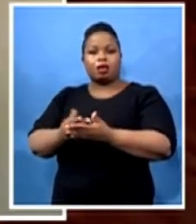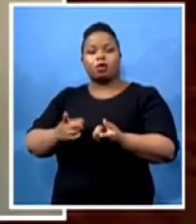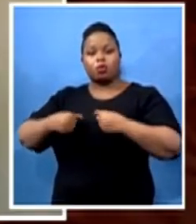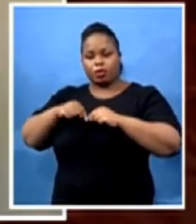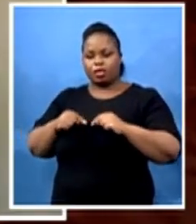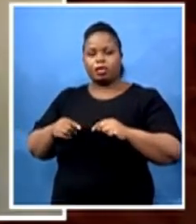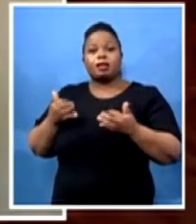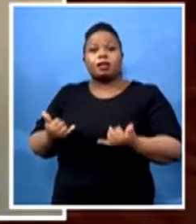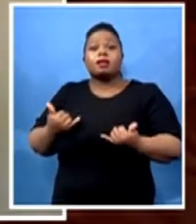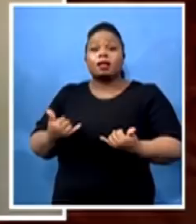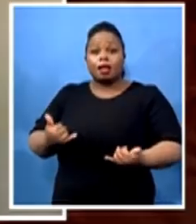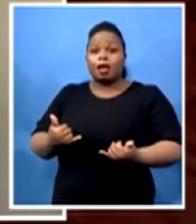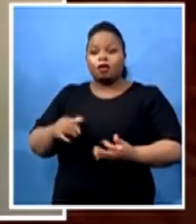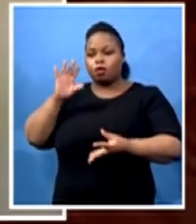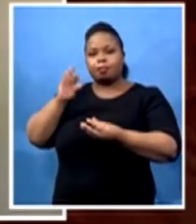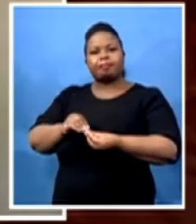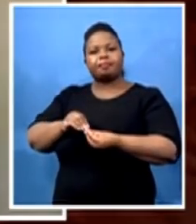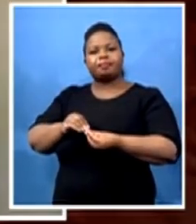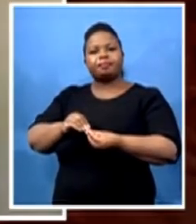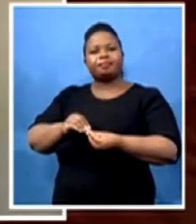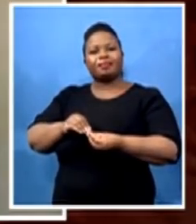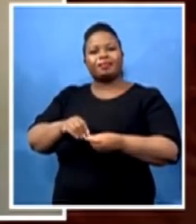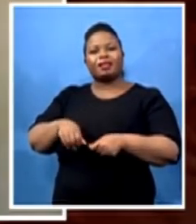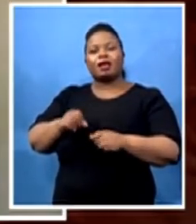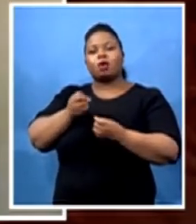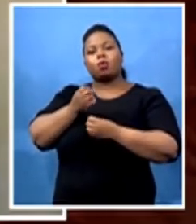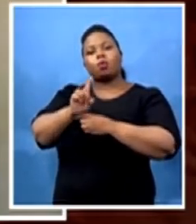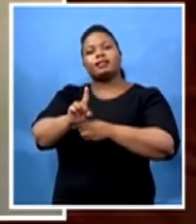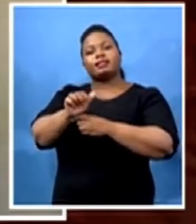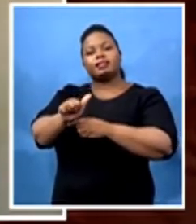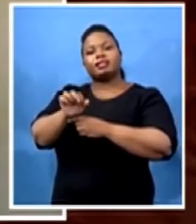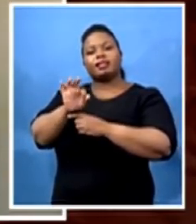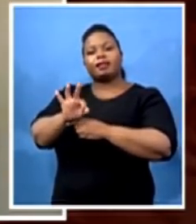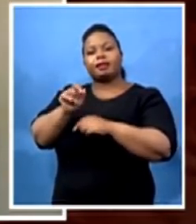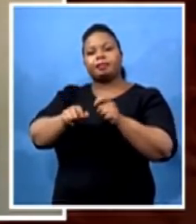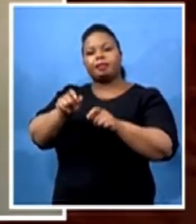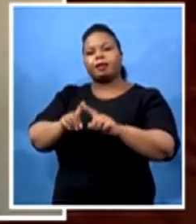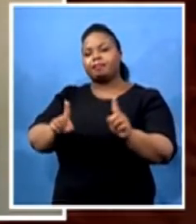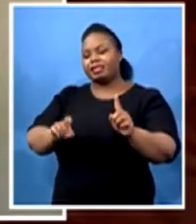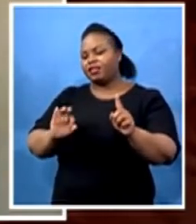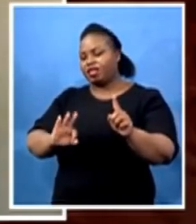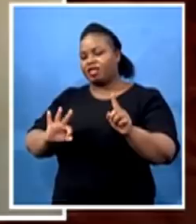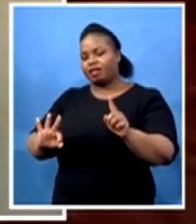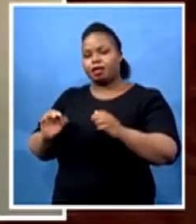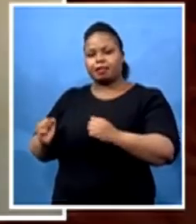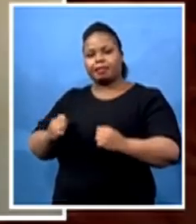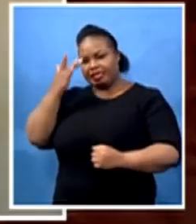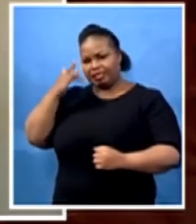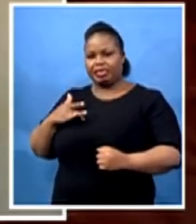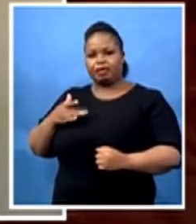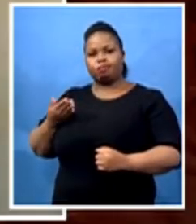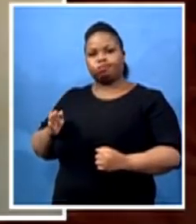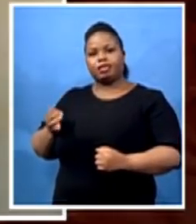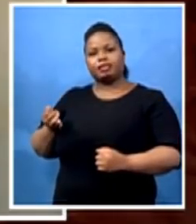cumulative 163 cases, only 33 are active cases. And it's no longer a concern